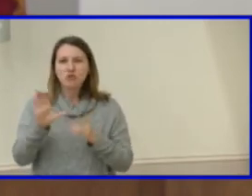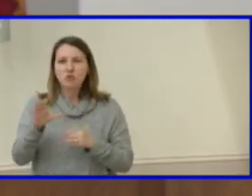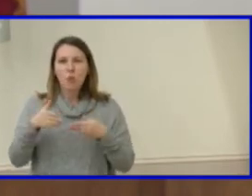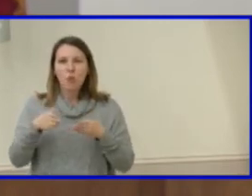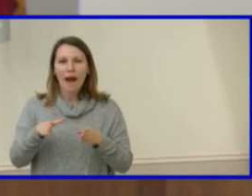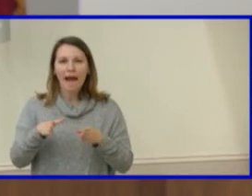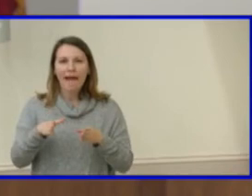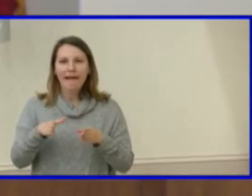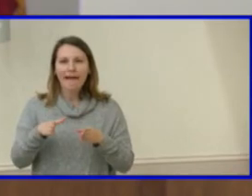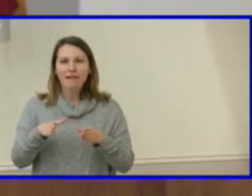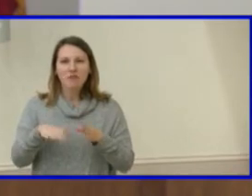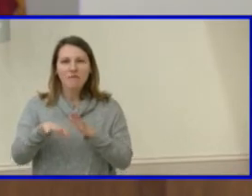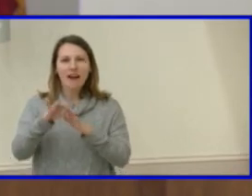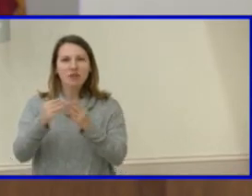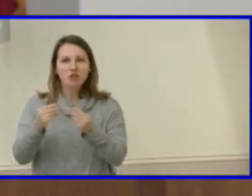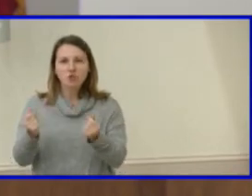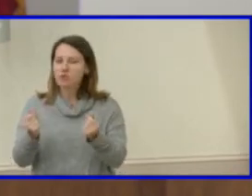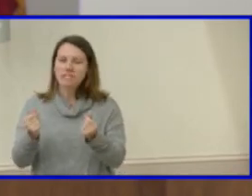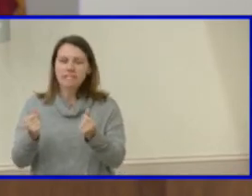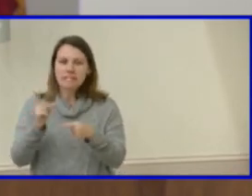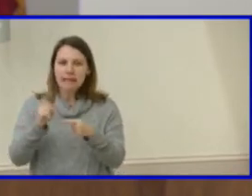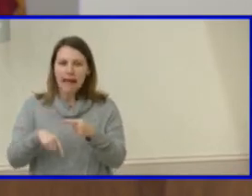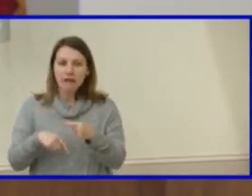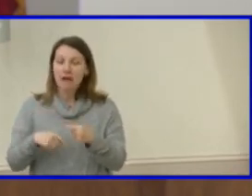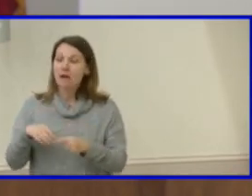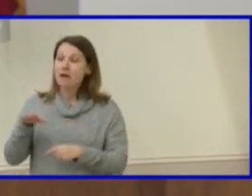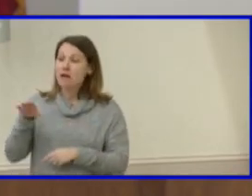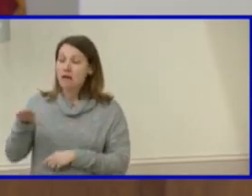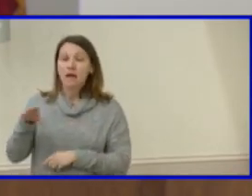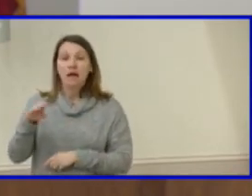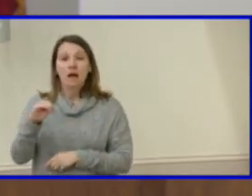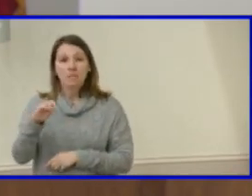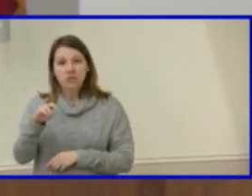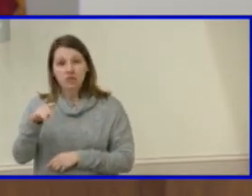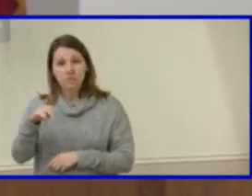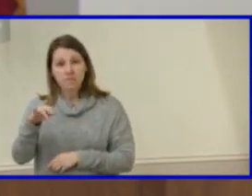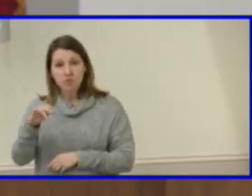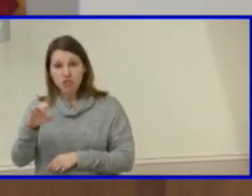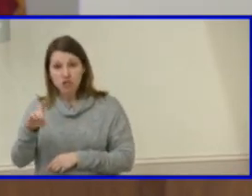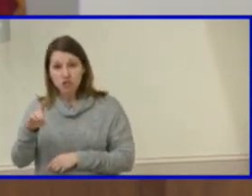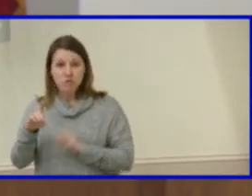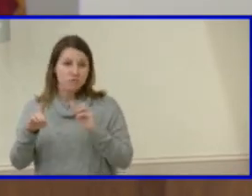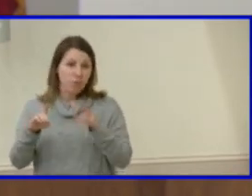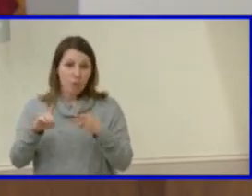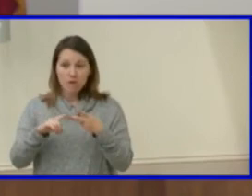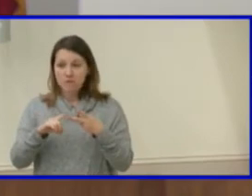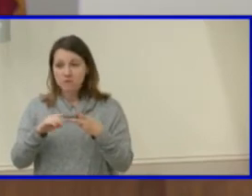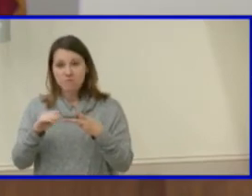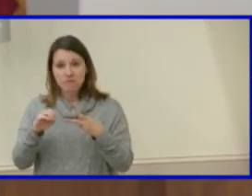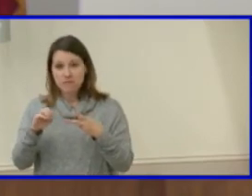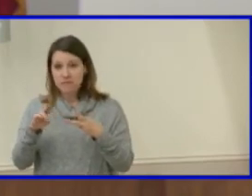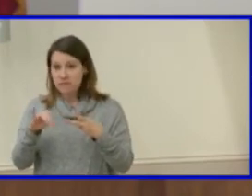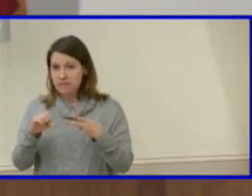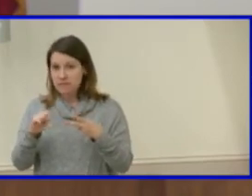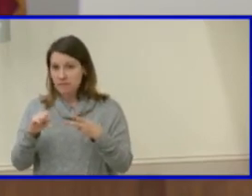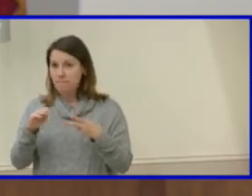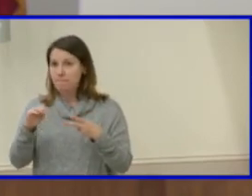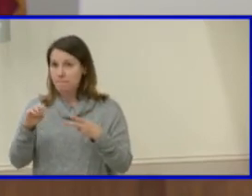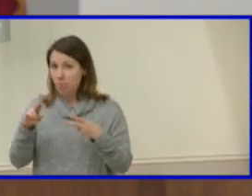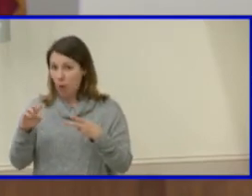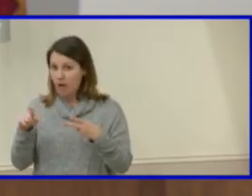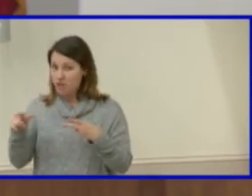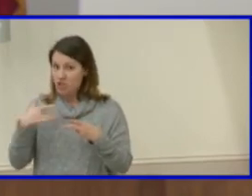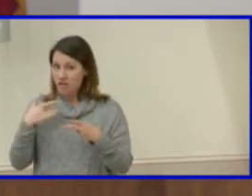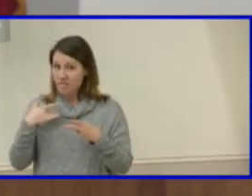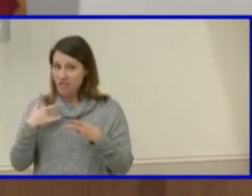um mr pritchard do you or ms moore feel that the infrastructure at springfield